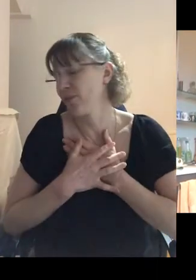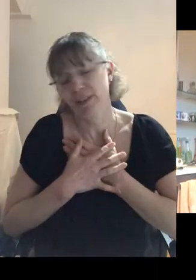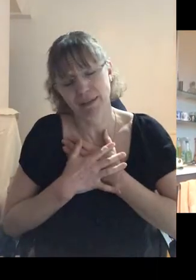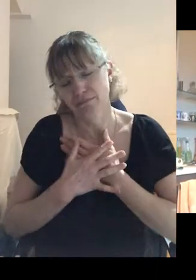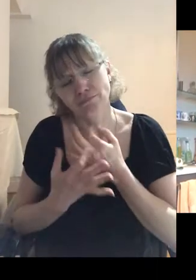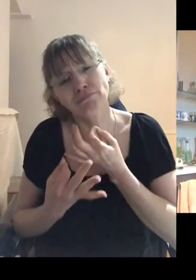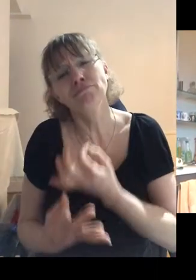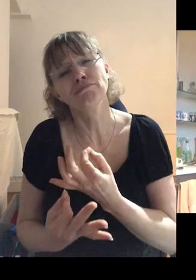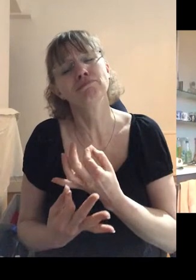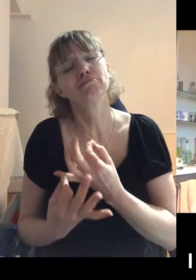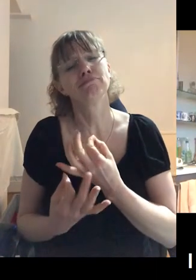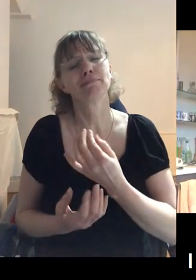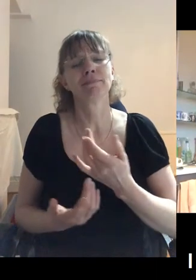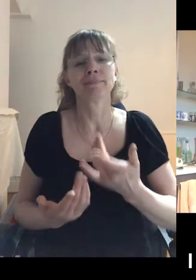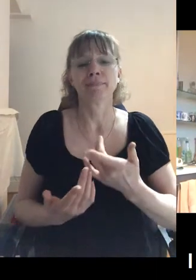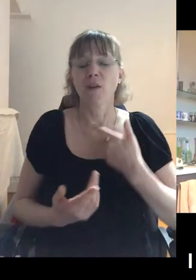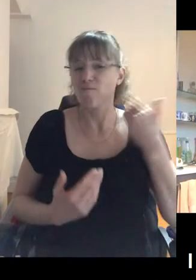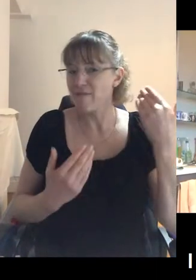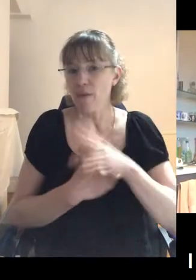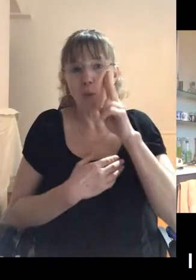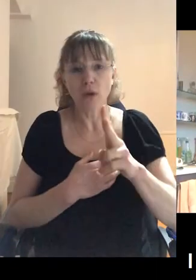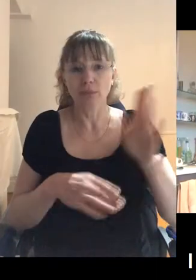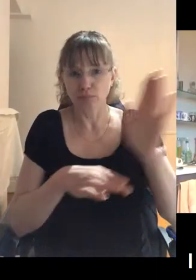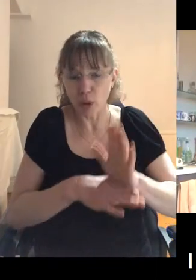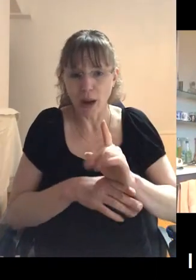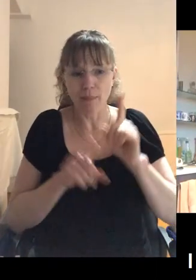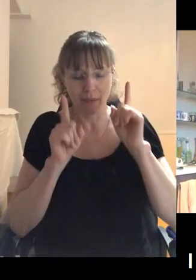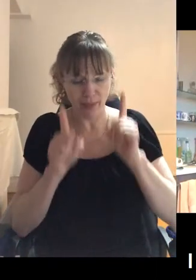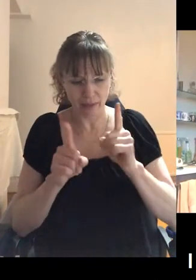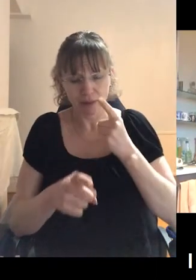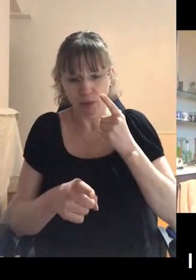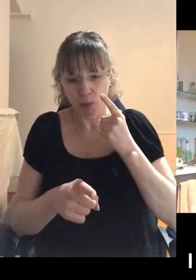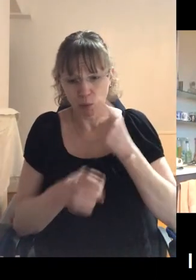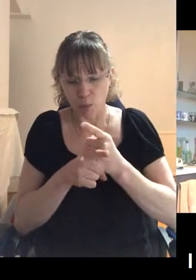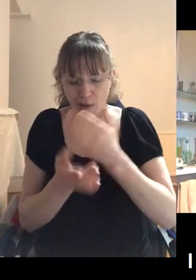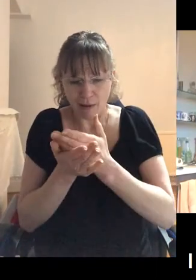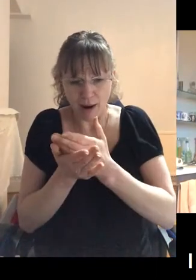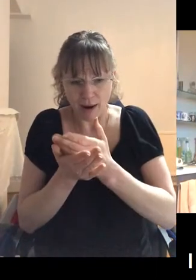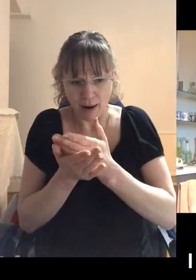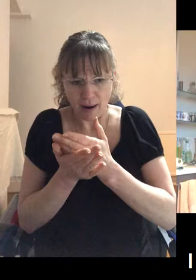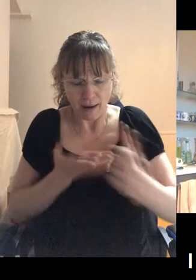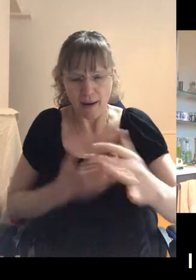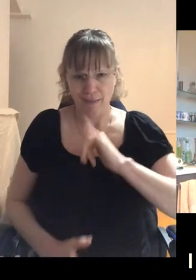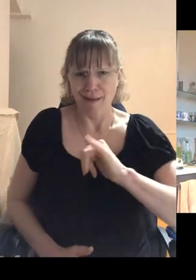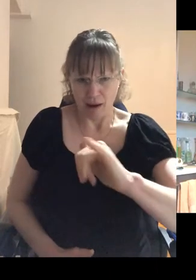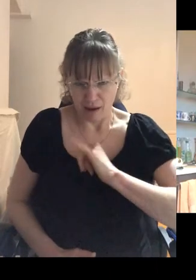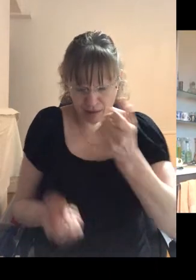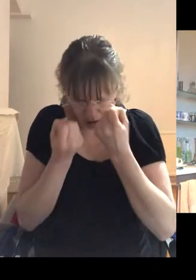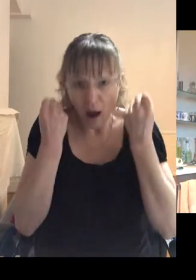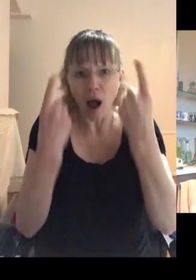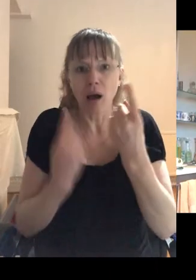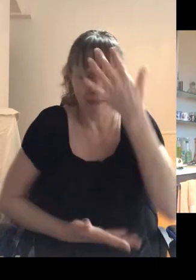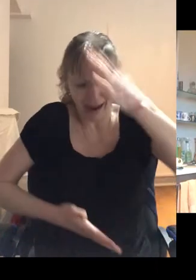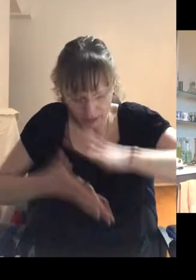I absolutely adored it. I have never seen anything that spoke more clearly to my experience that understood me so